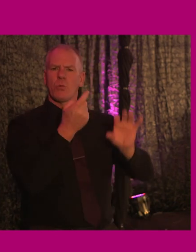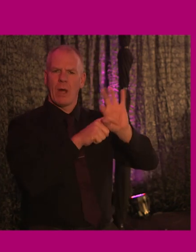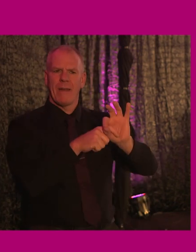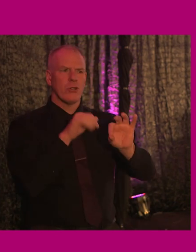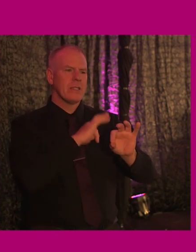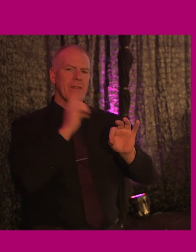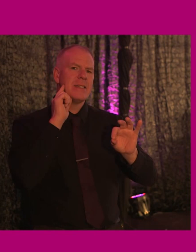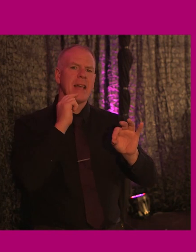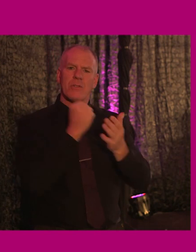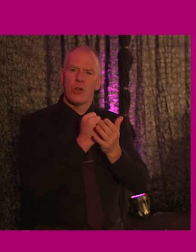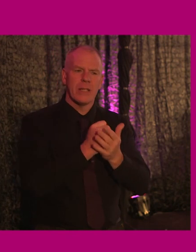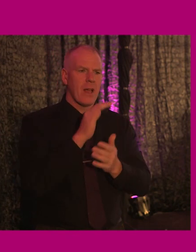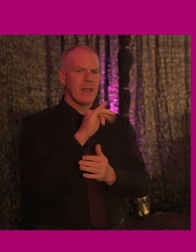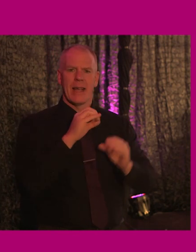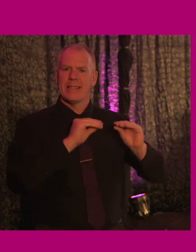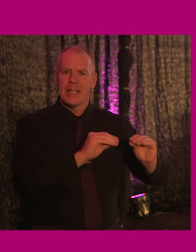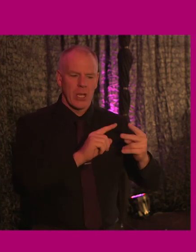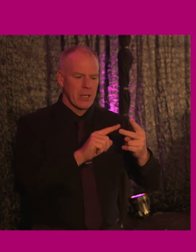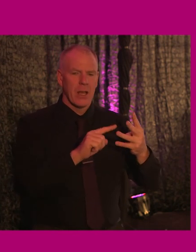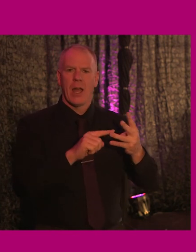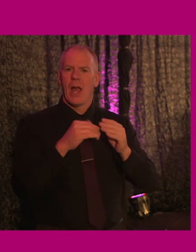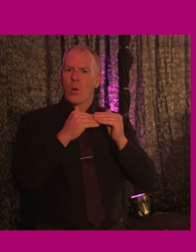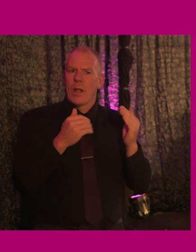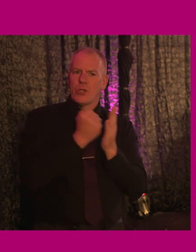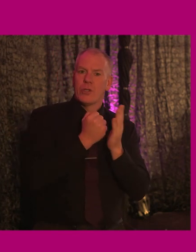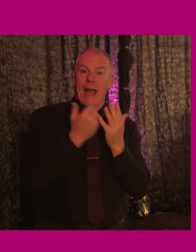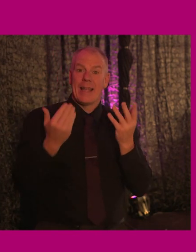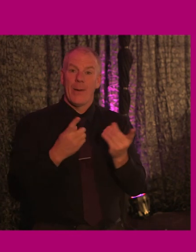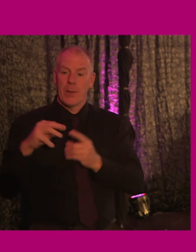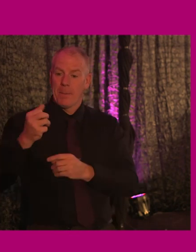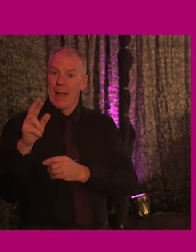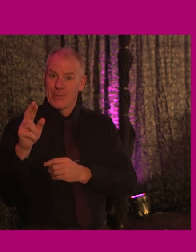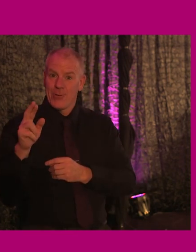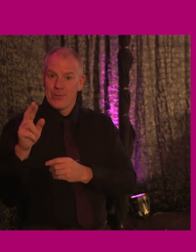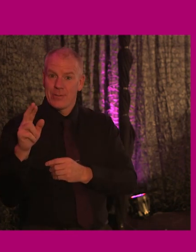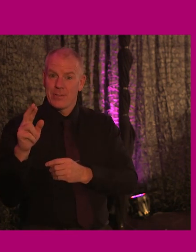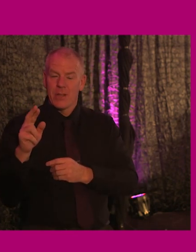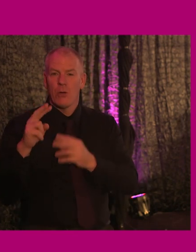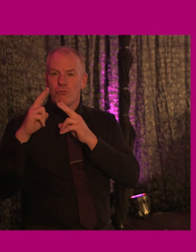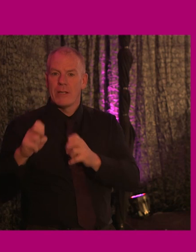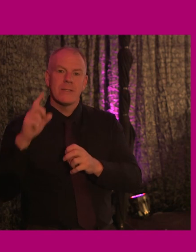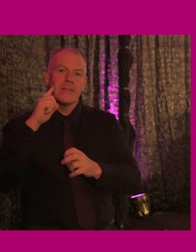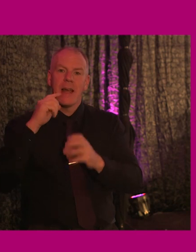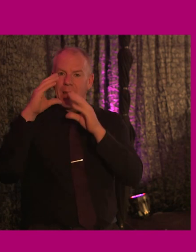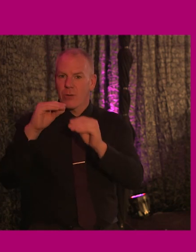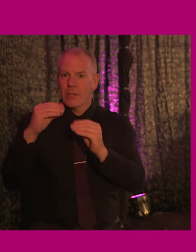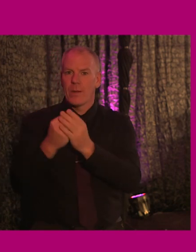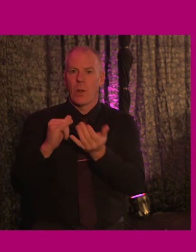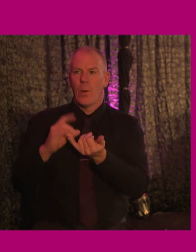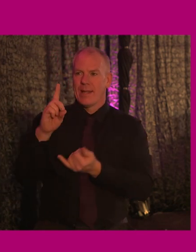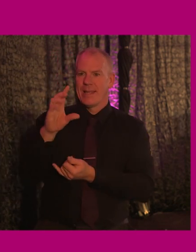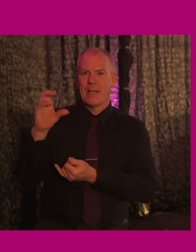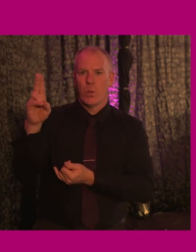in Deaf Studies, Irish Sign Language Teaching, Equality Studies, and is currently undertaking a Master's by Research in Deaf Education with DCU.